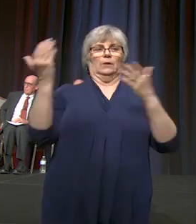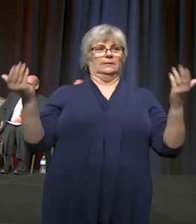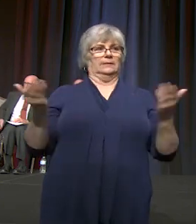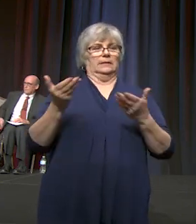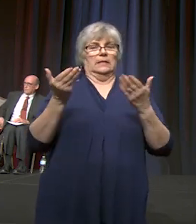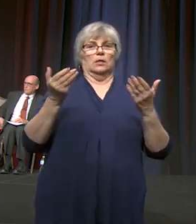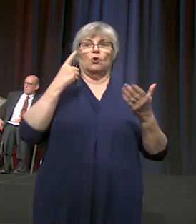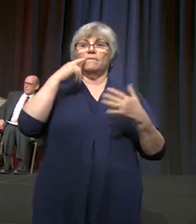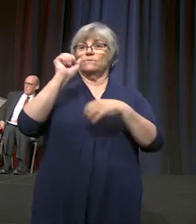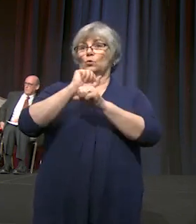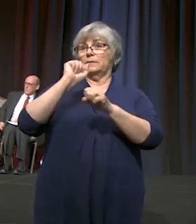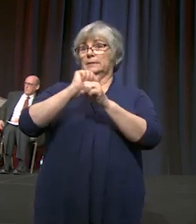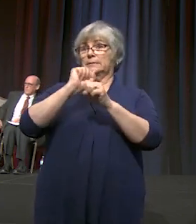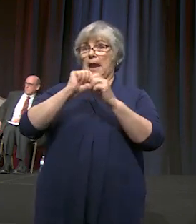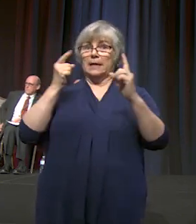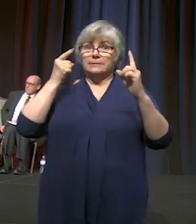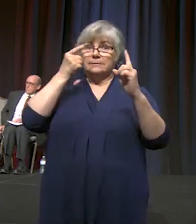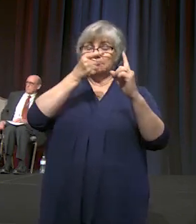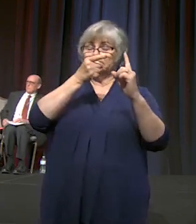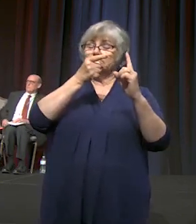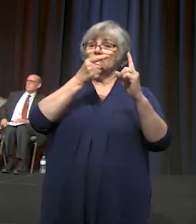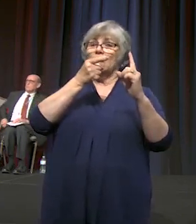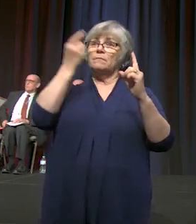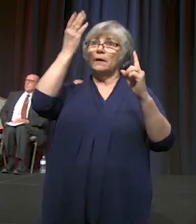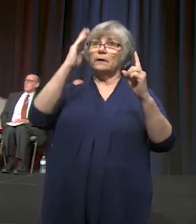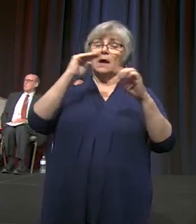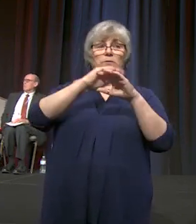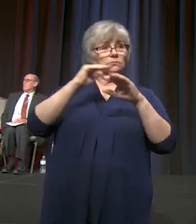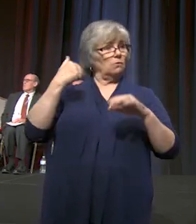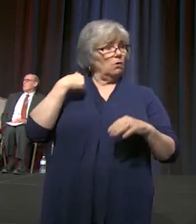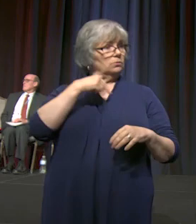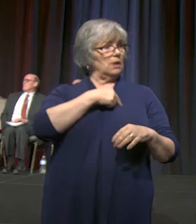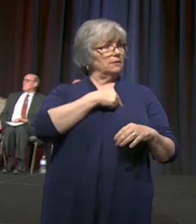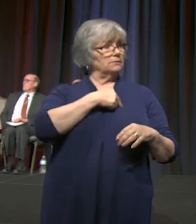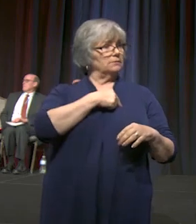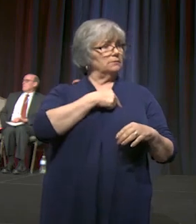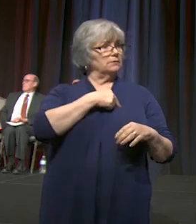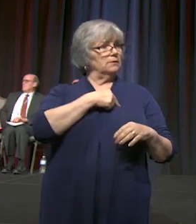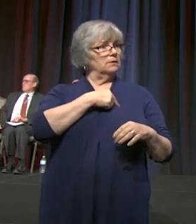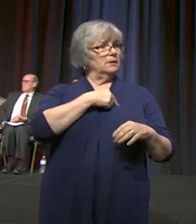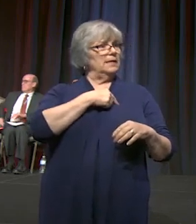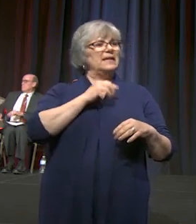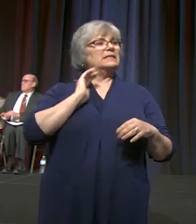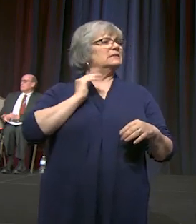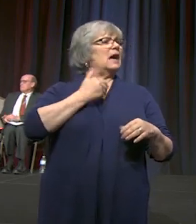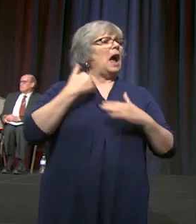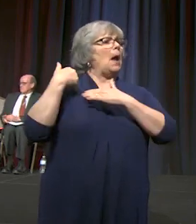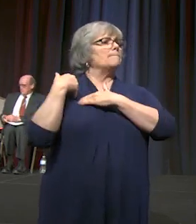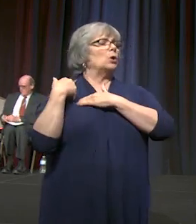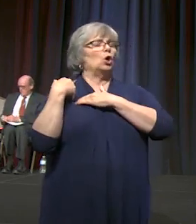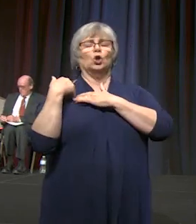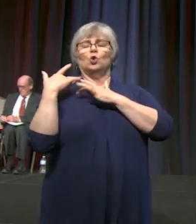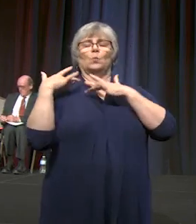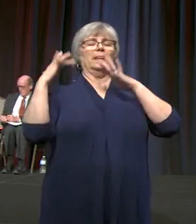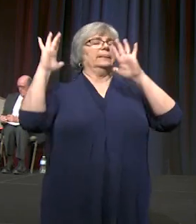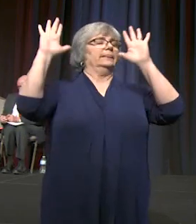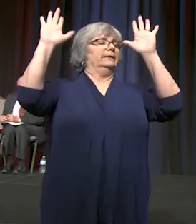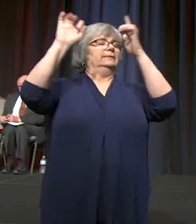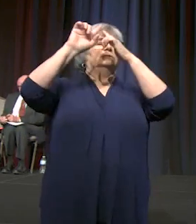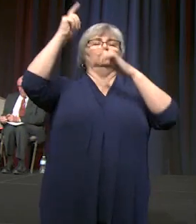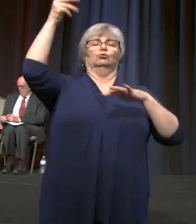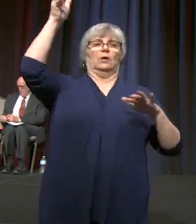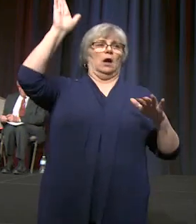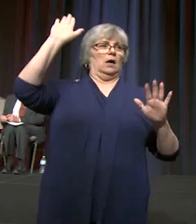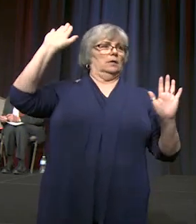the task and the purpose that God has called us is to release our burdens and our worries to God.